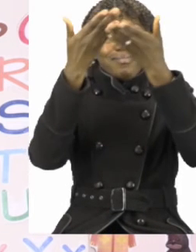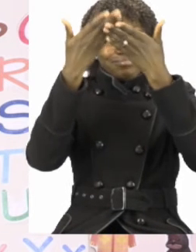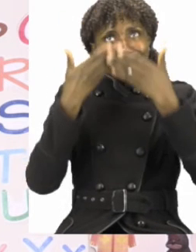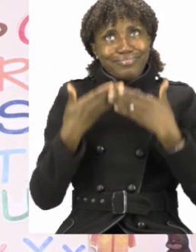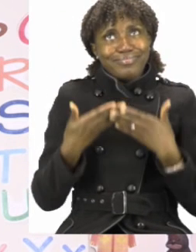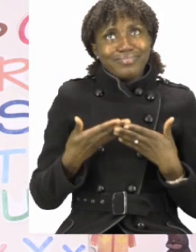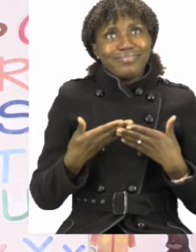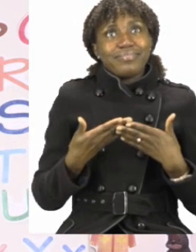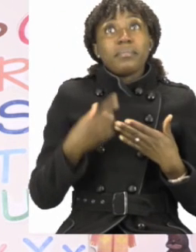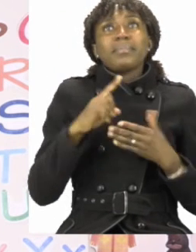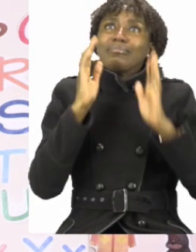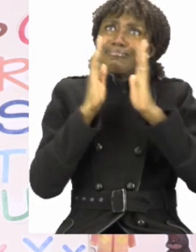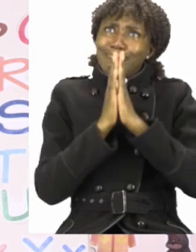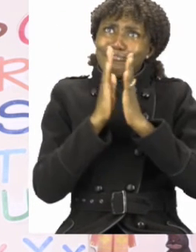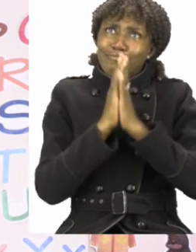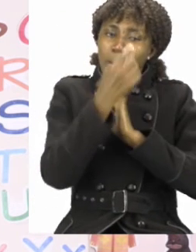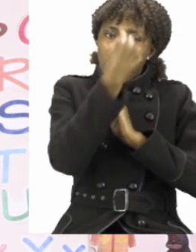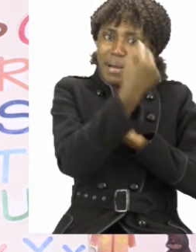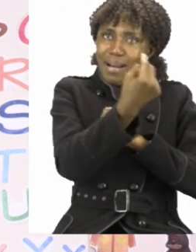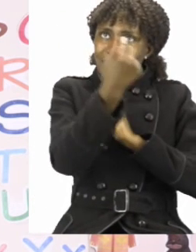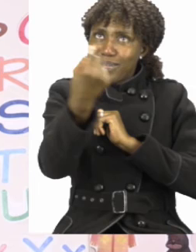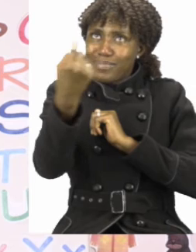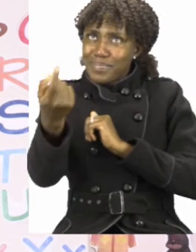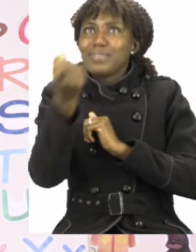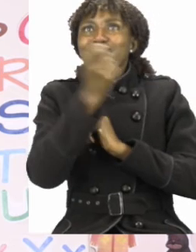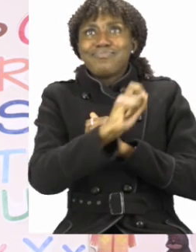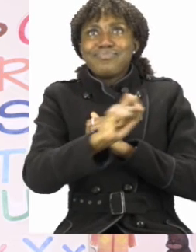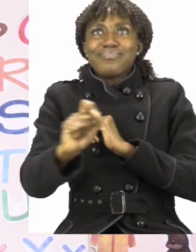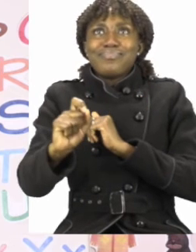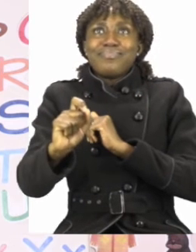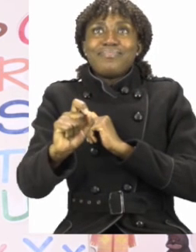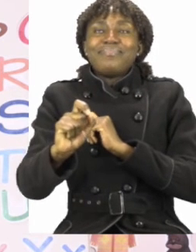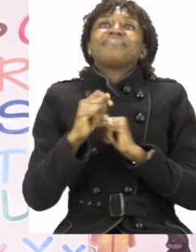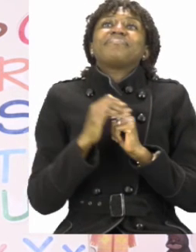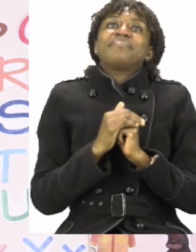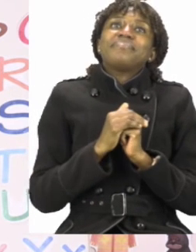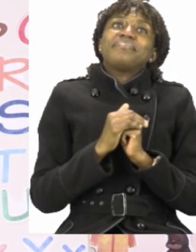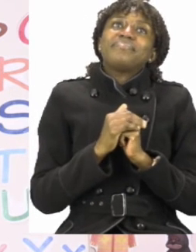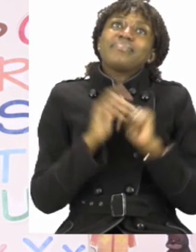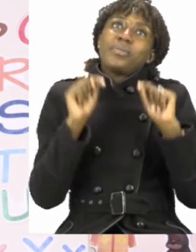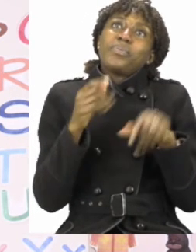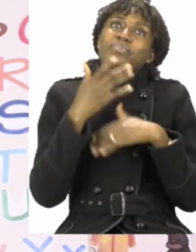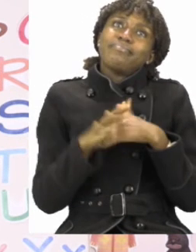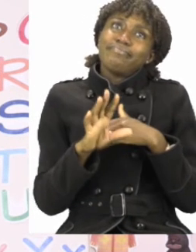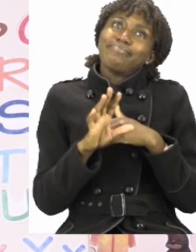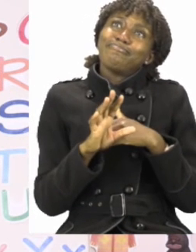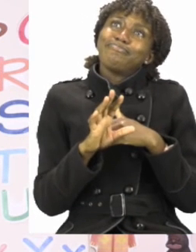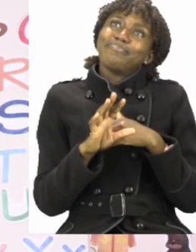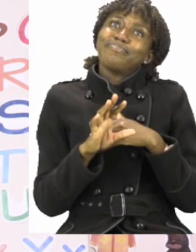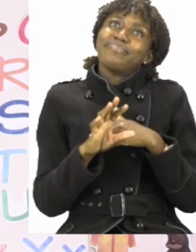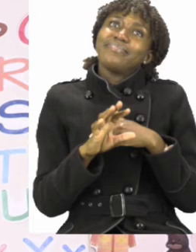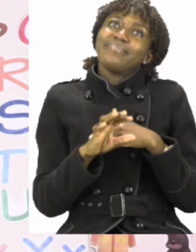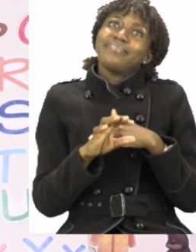but make sure that you finish your work by yourself. So now that we are done with our lesson boys and girls,